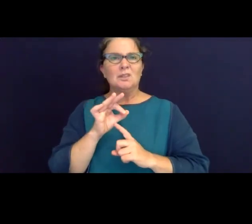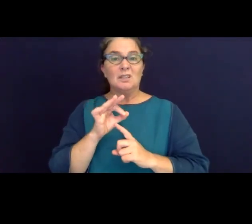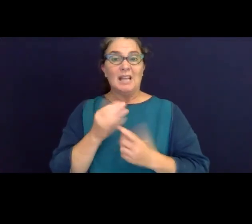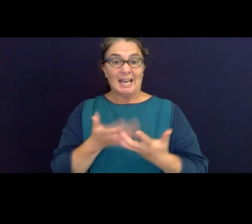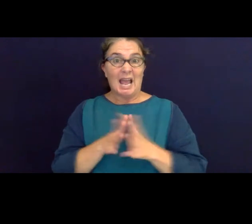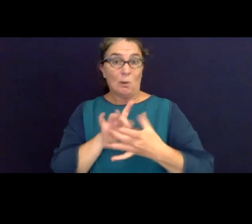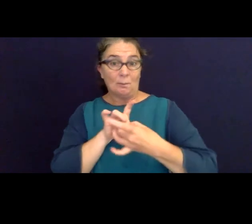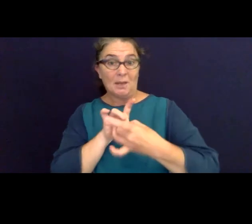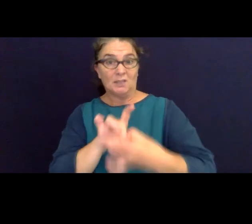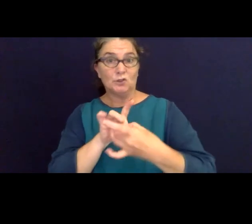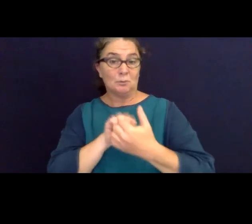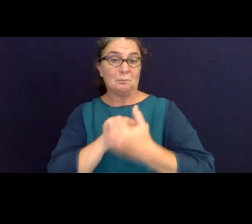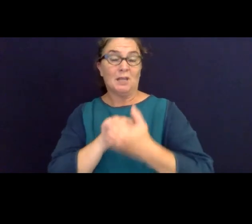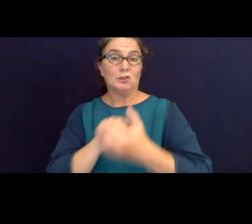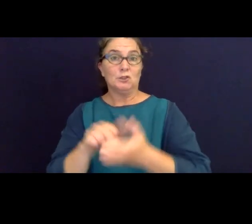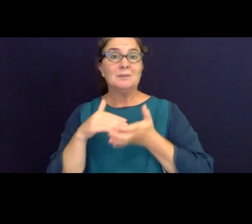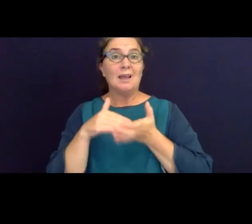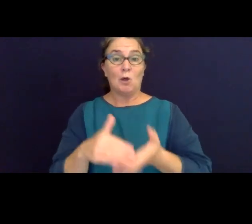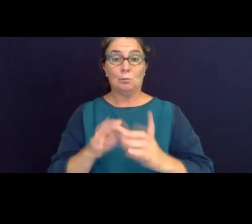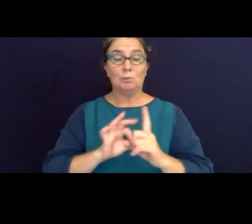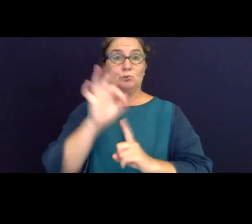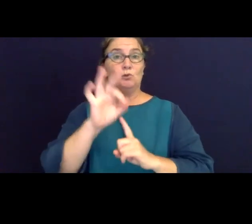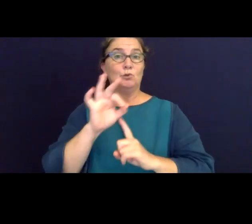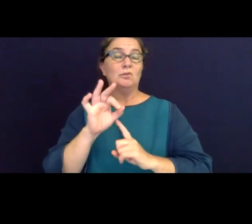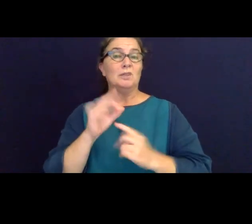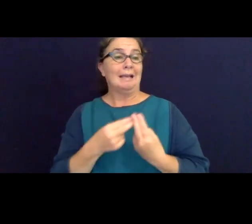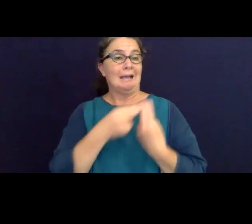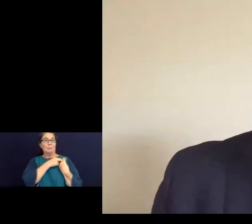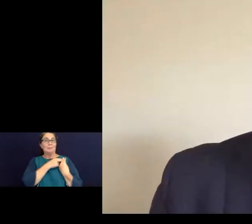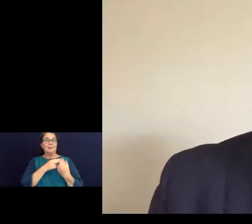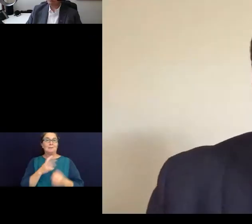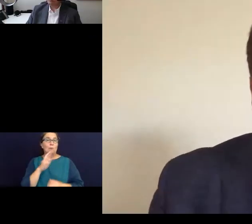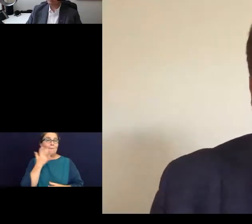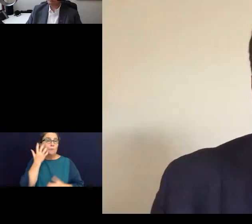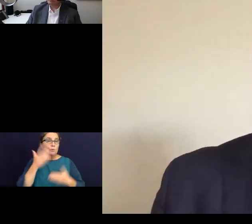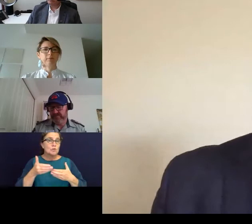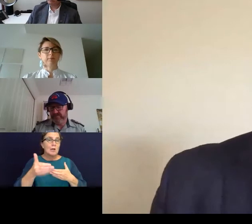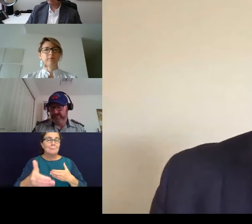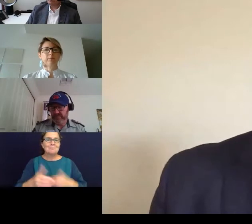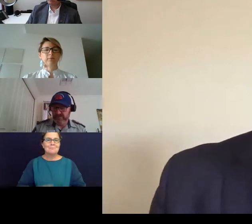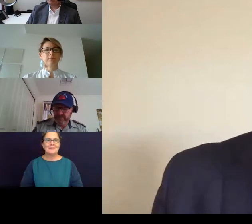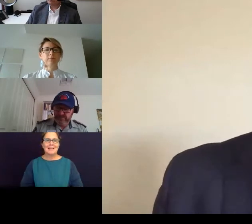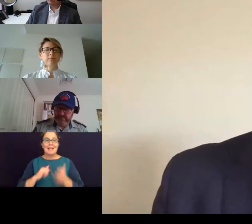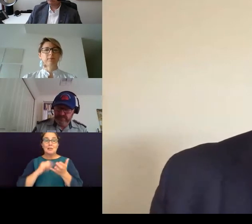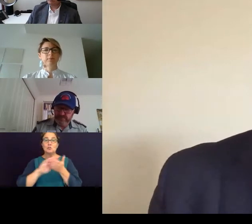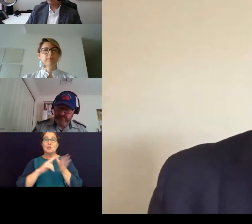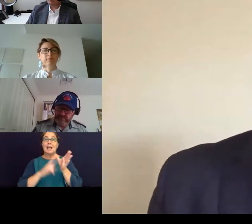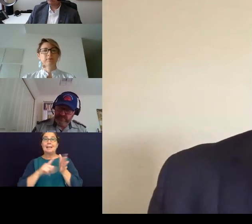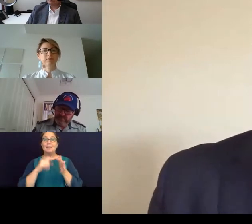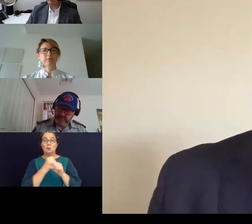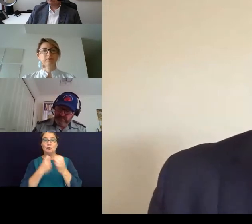I'll bring in our first panelist now. He's Shane Graham and he's joining us from New Zealand. He's the